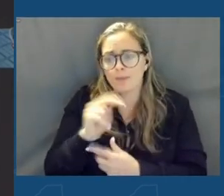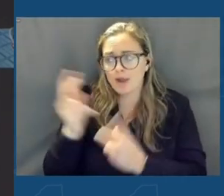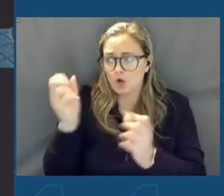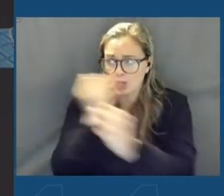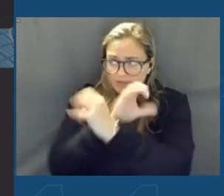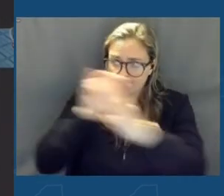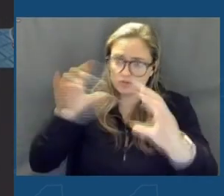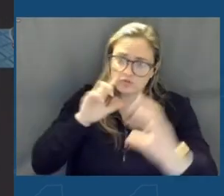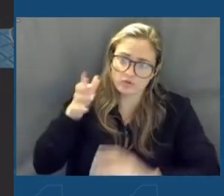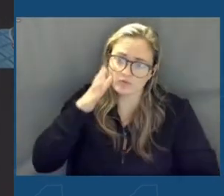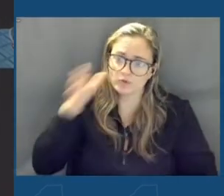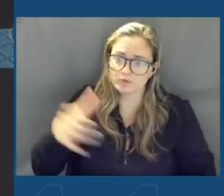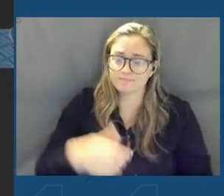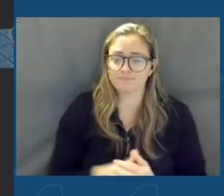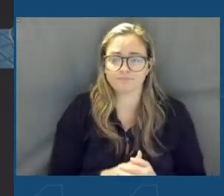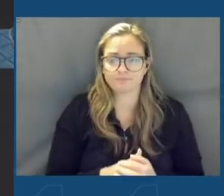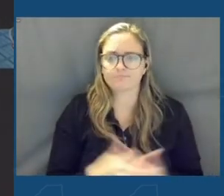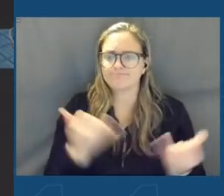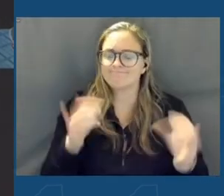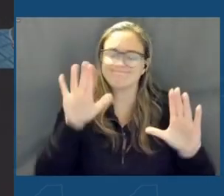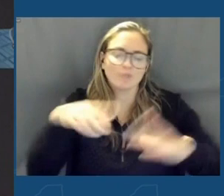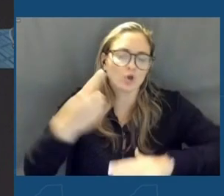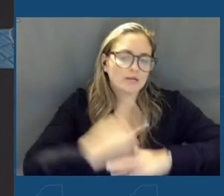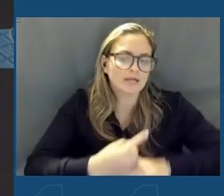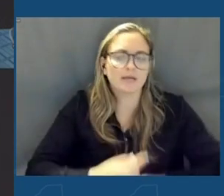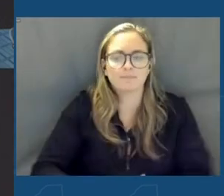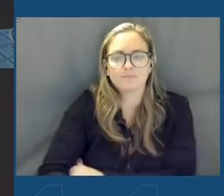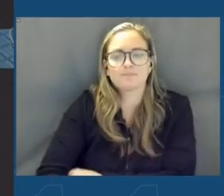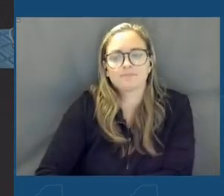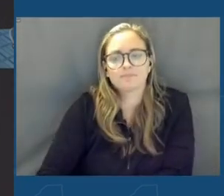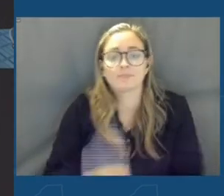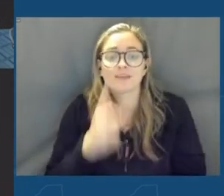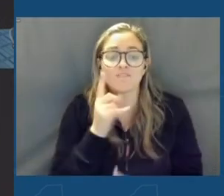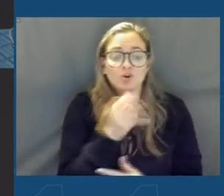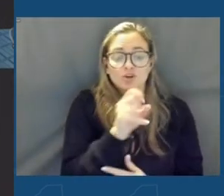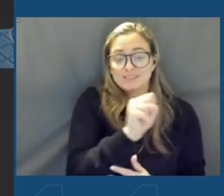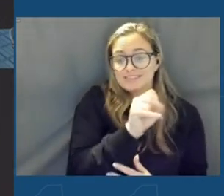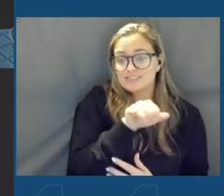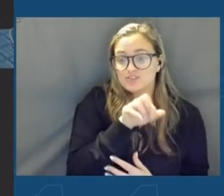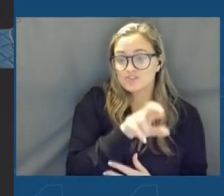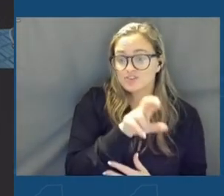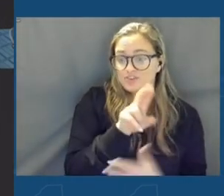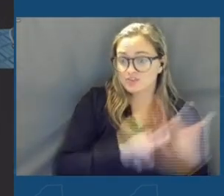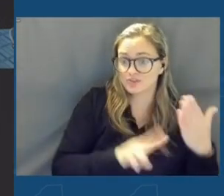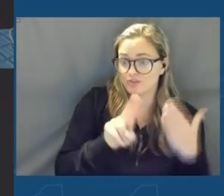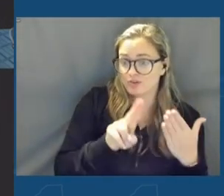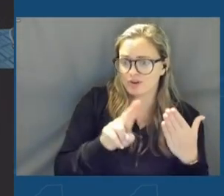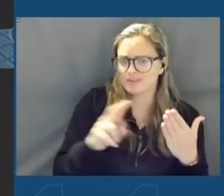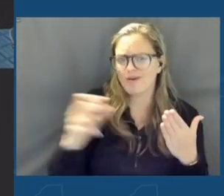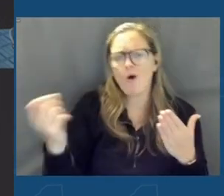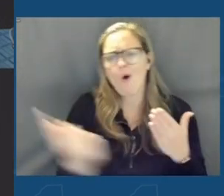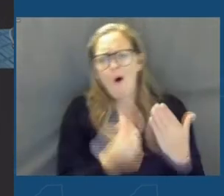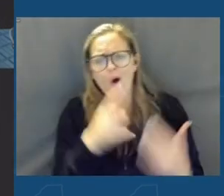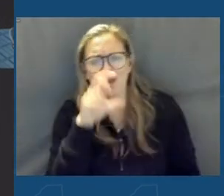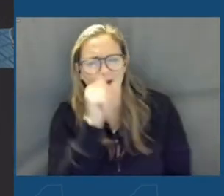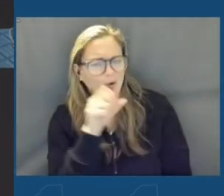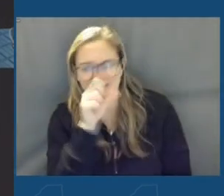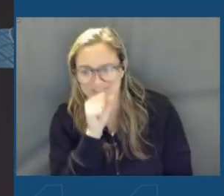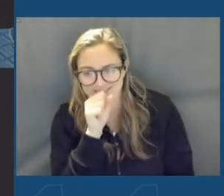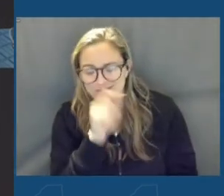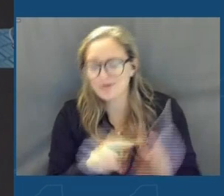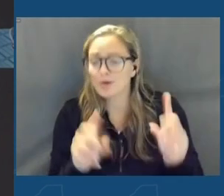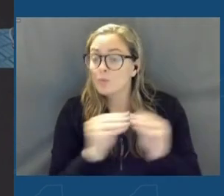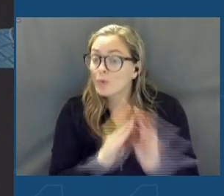future. Today is a great day, certainly for Syracuse University and for all who are orange, but much more importantly,